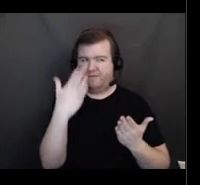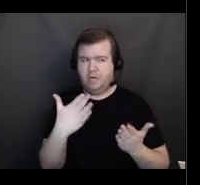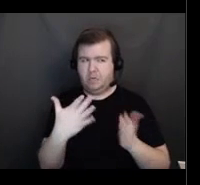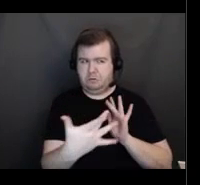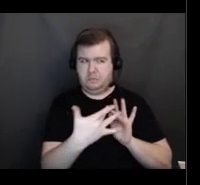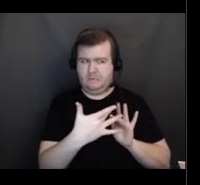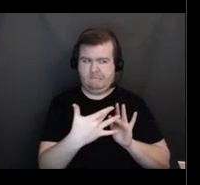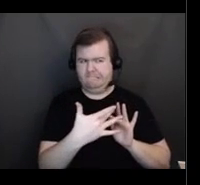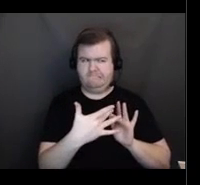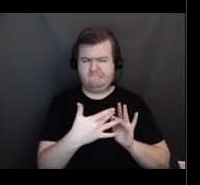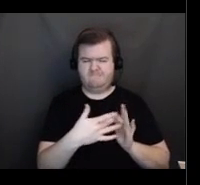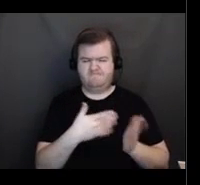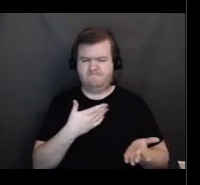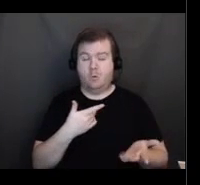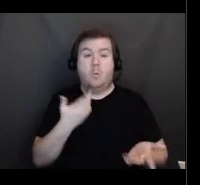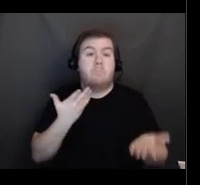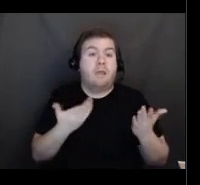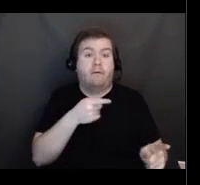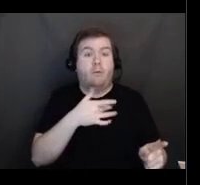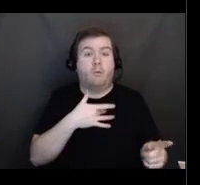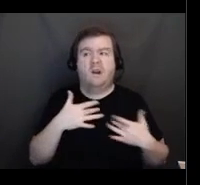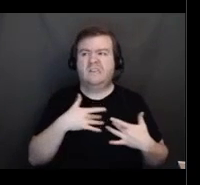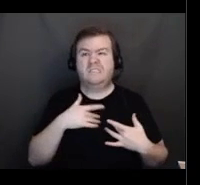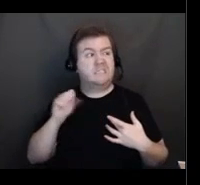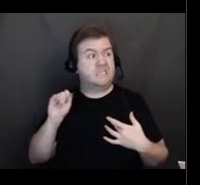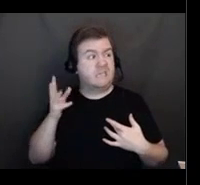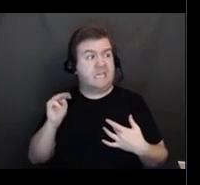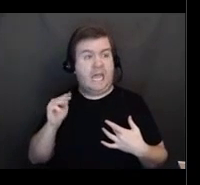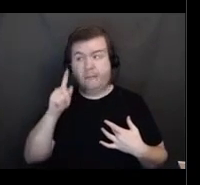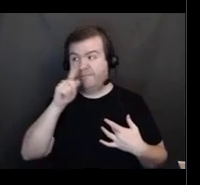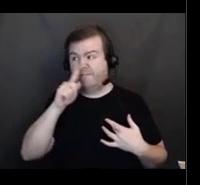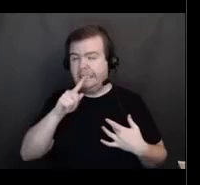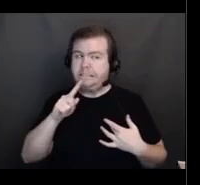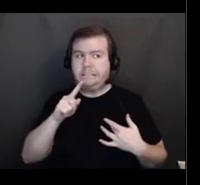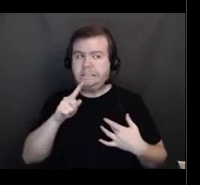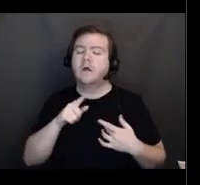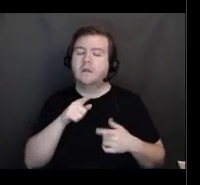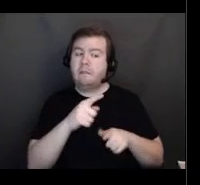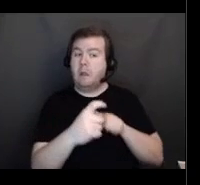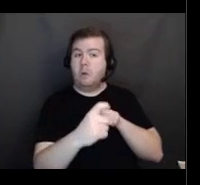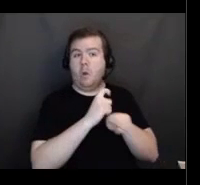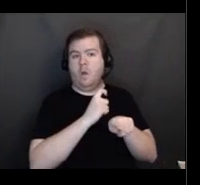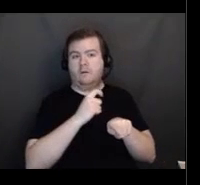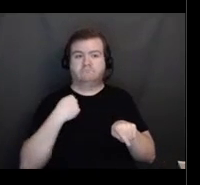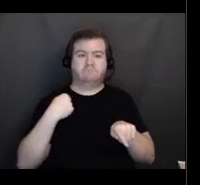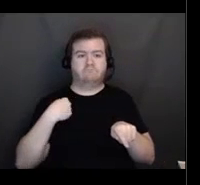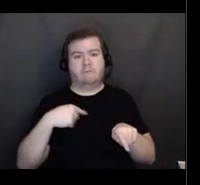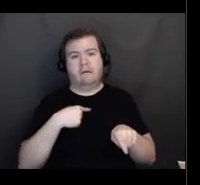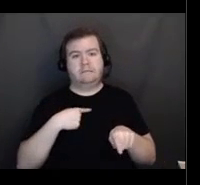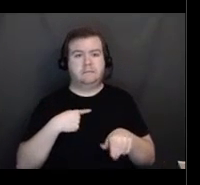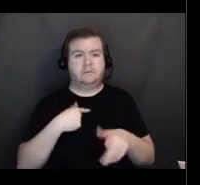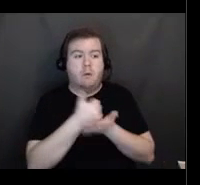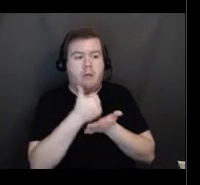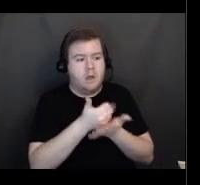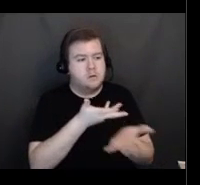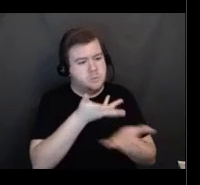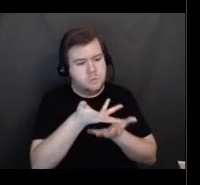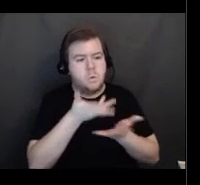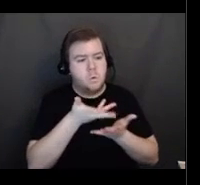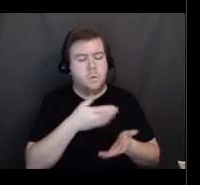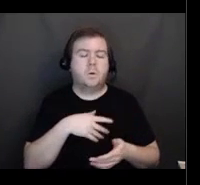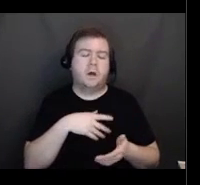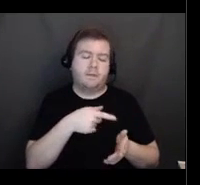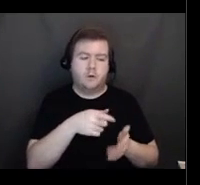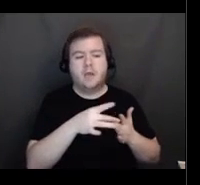worried that it may be a scam. There is, this is where you can lead them and, and get them to,